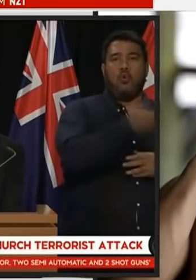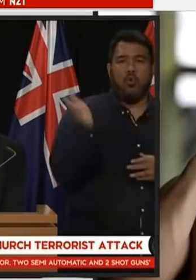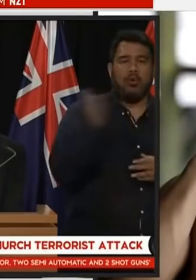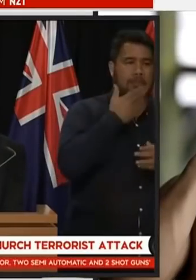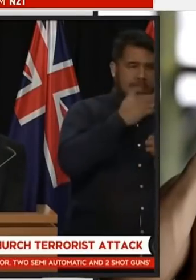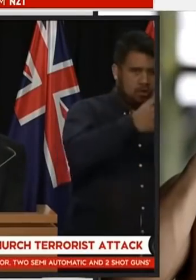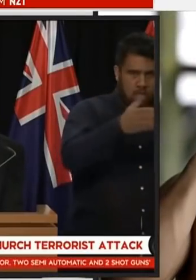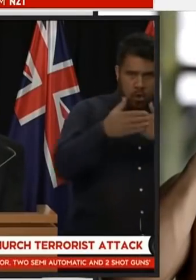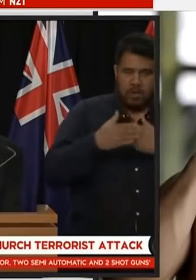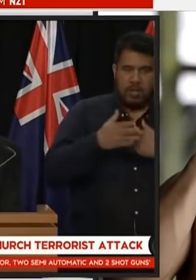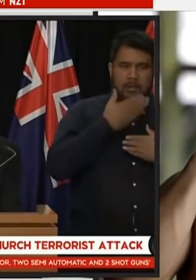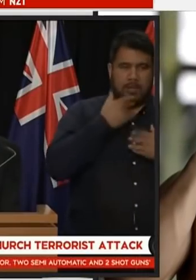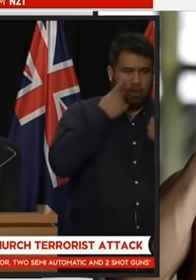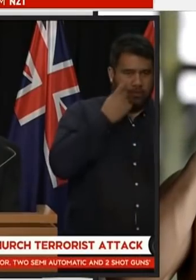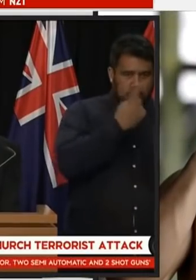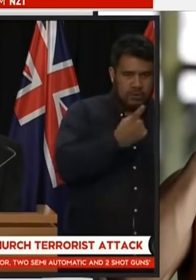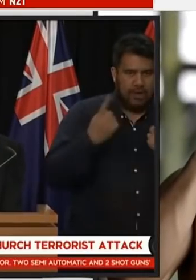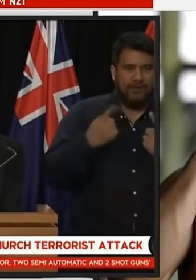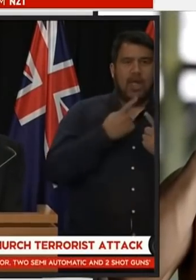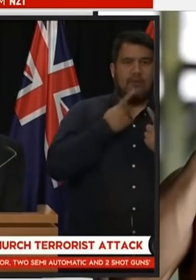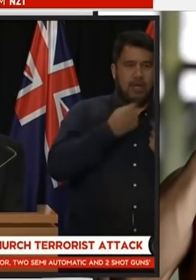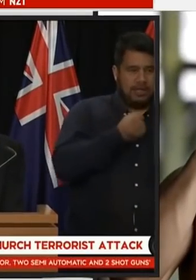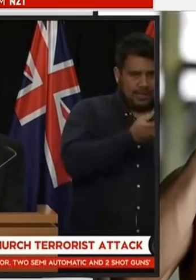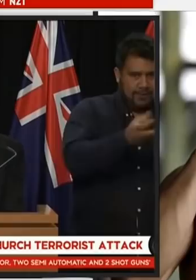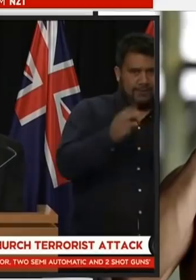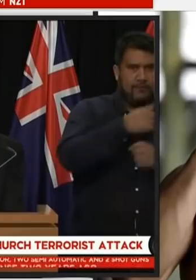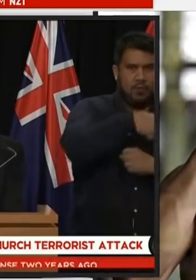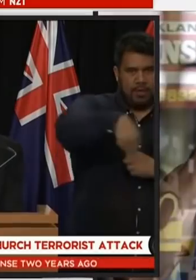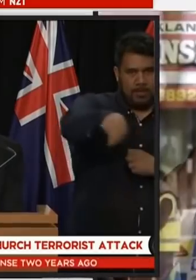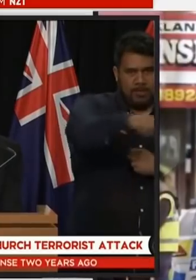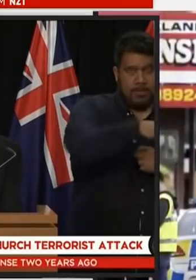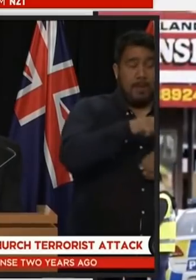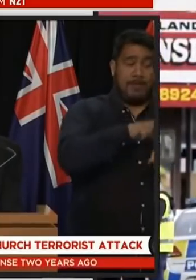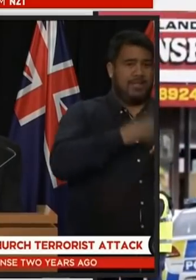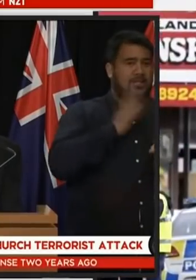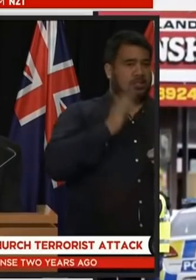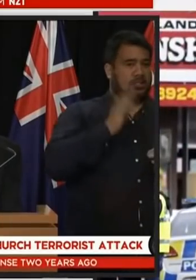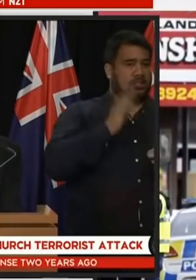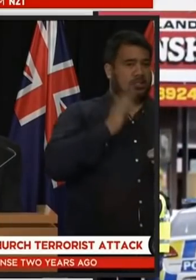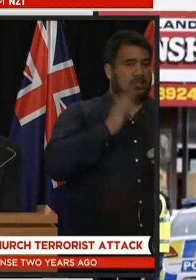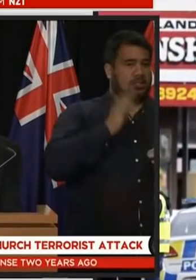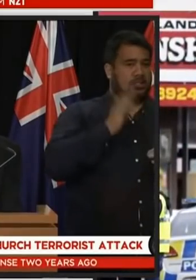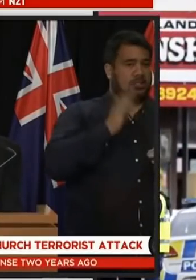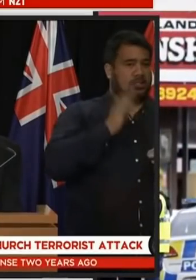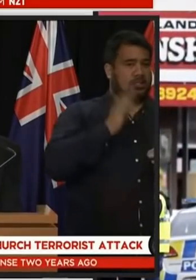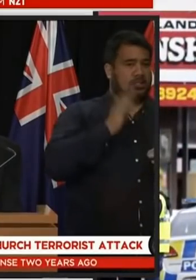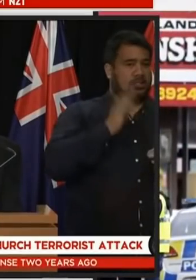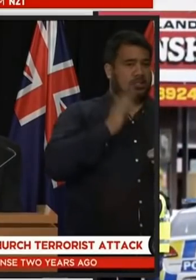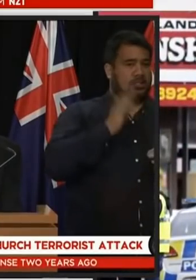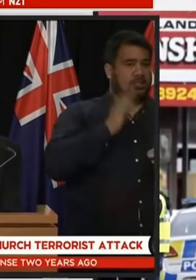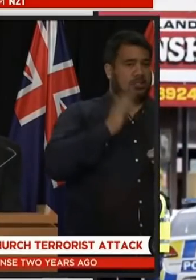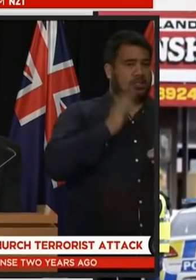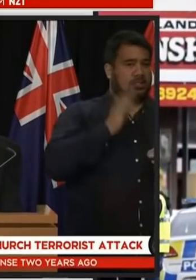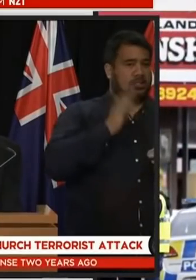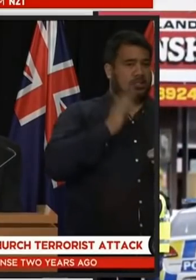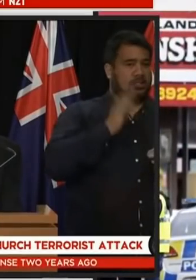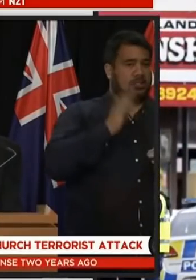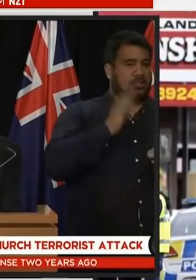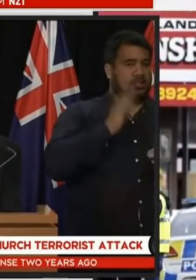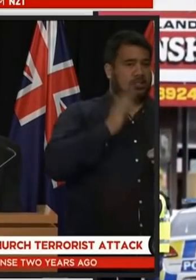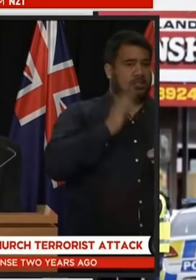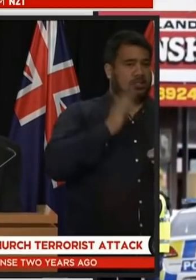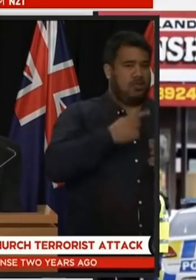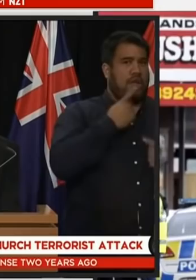closed this advice continues as does the police presence at who is that the cunt that shot him i haven't really even